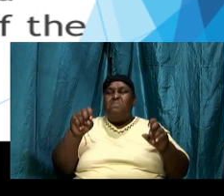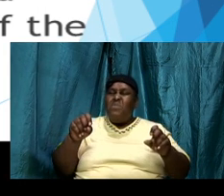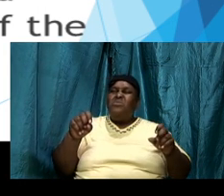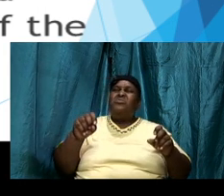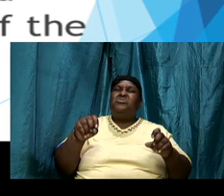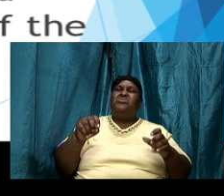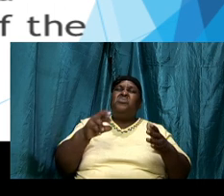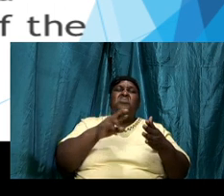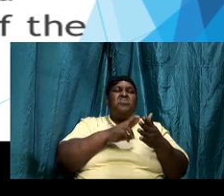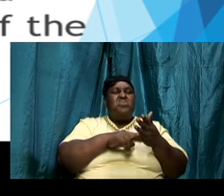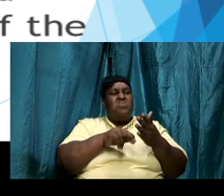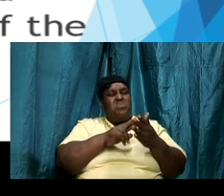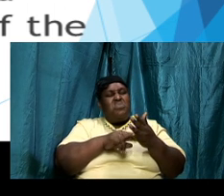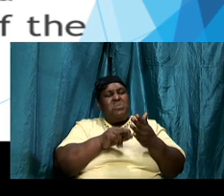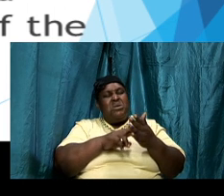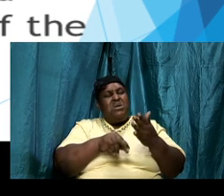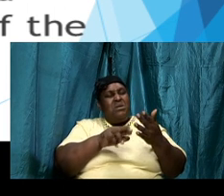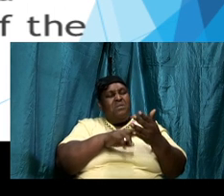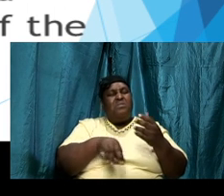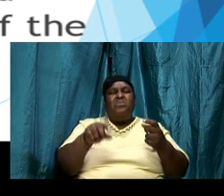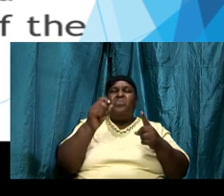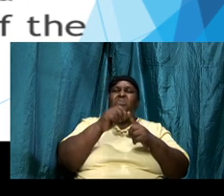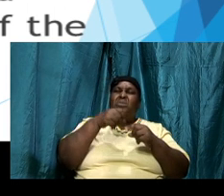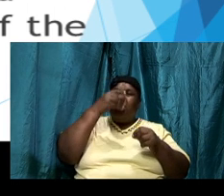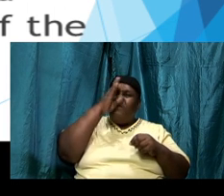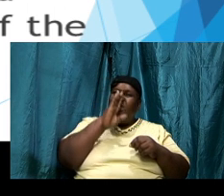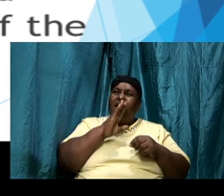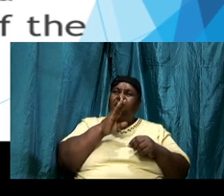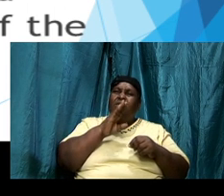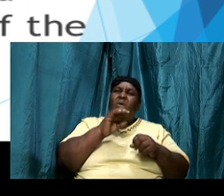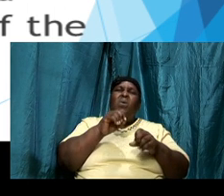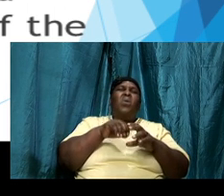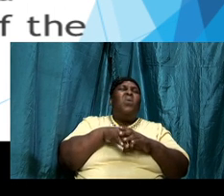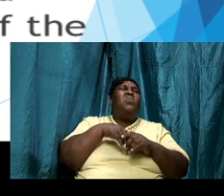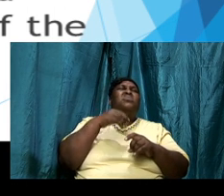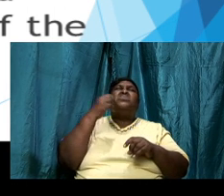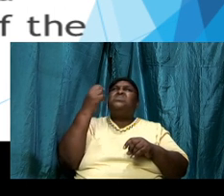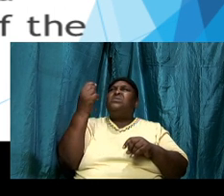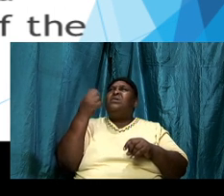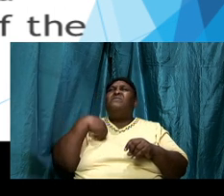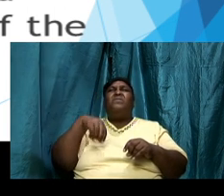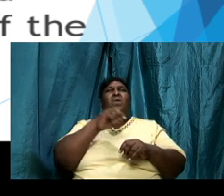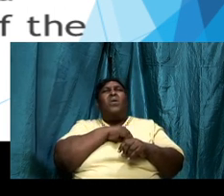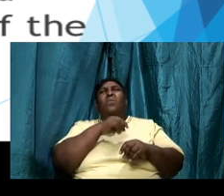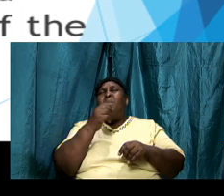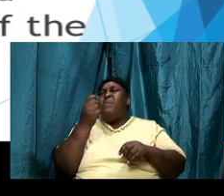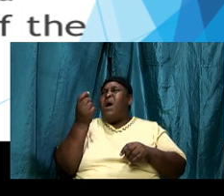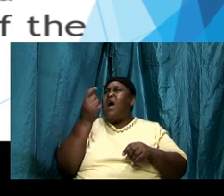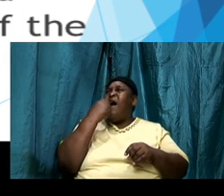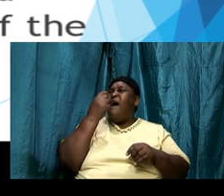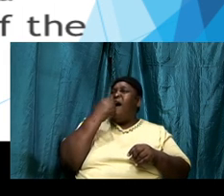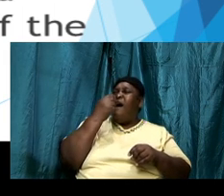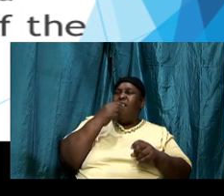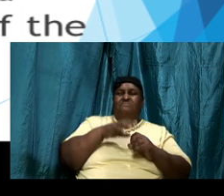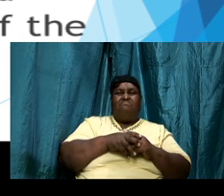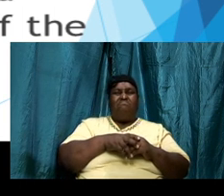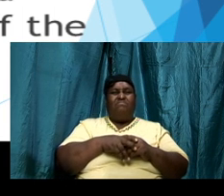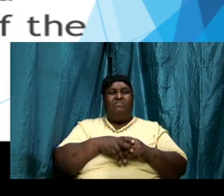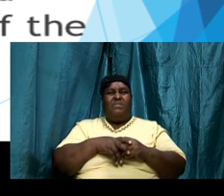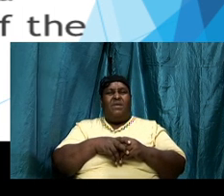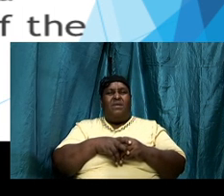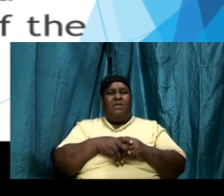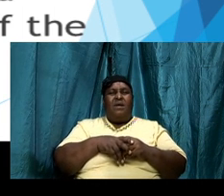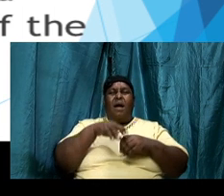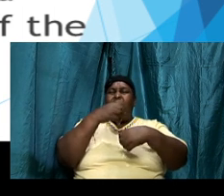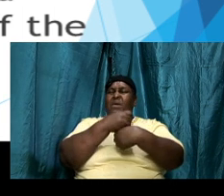word dwelling in us richly we must have the word being one with us so that when it is time